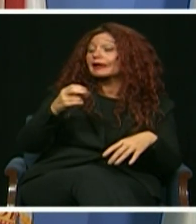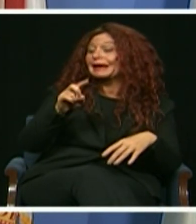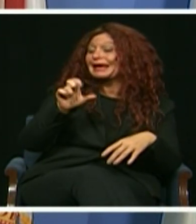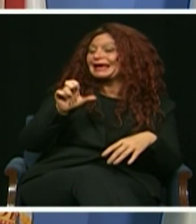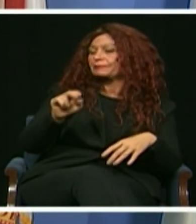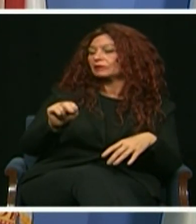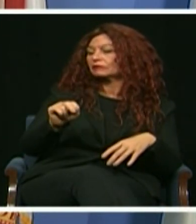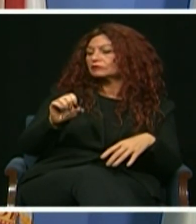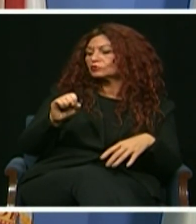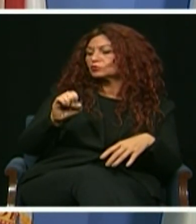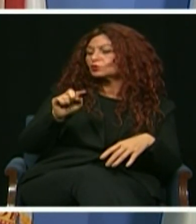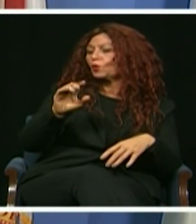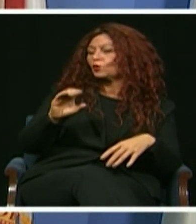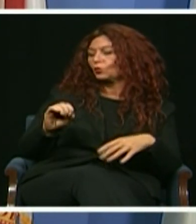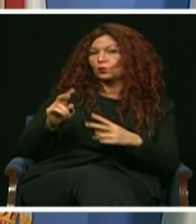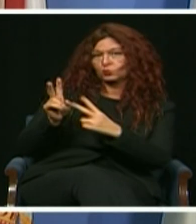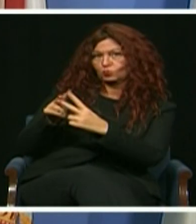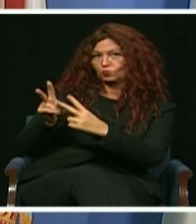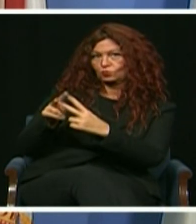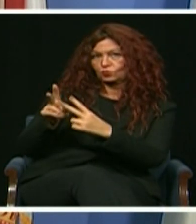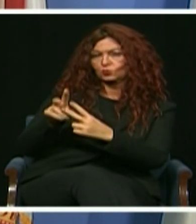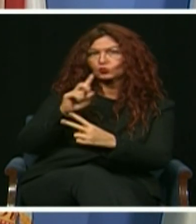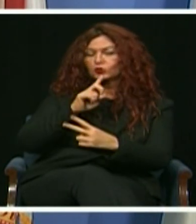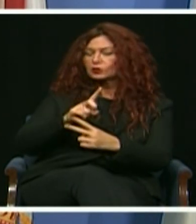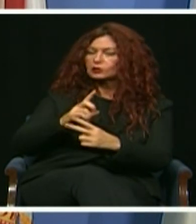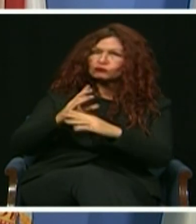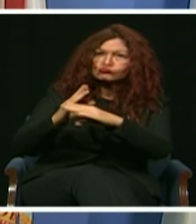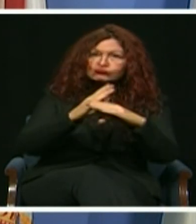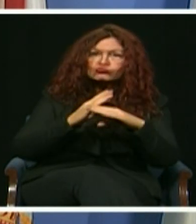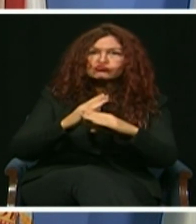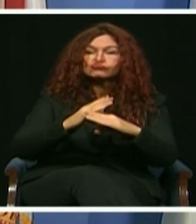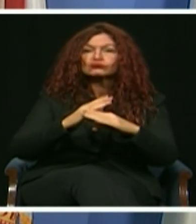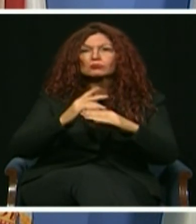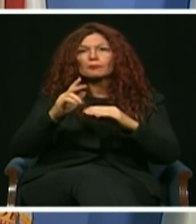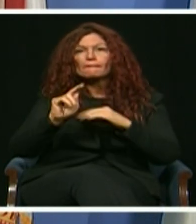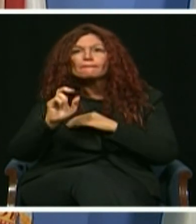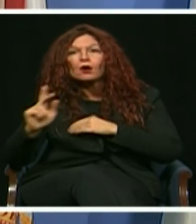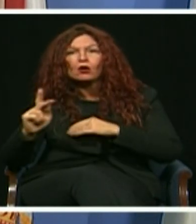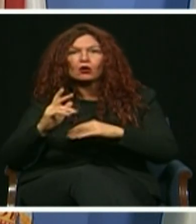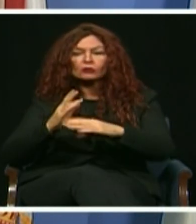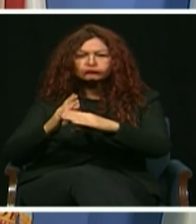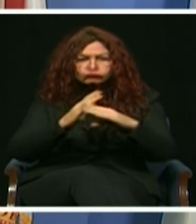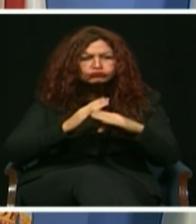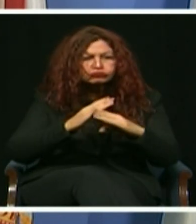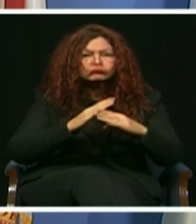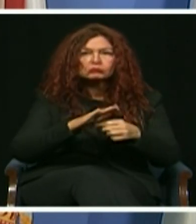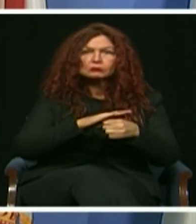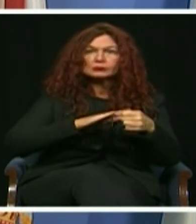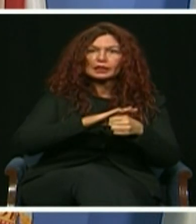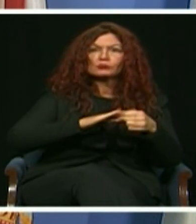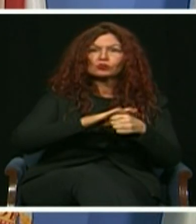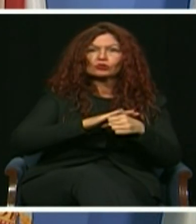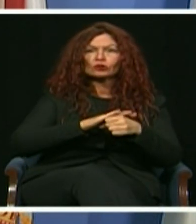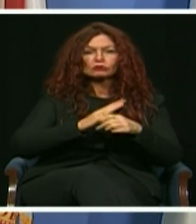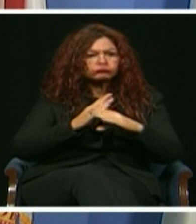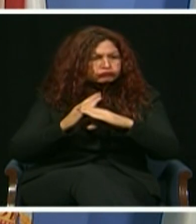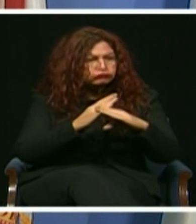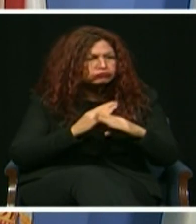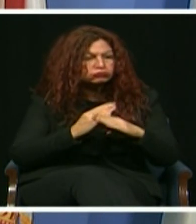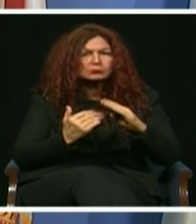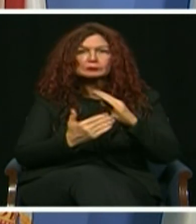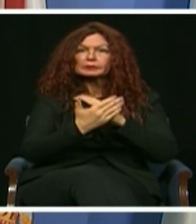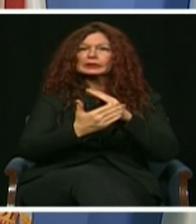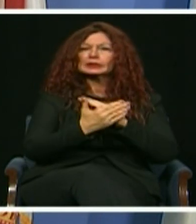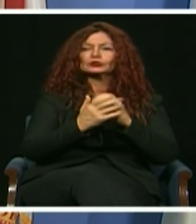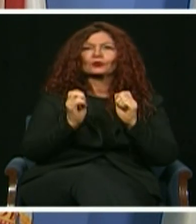champions when it comes to protecting our parks, beaches, and neighborhoods, making Miami-Dade County more livable for all our residents.